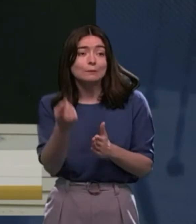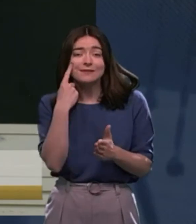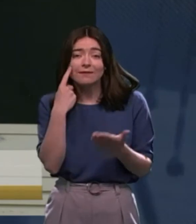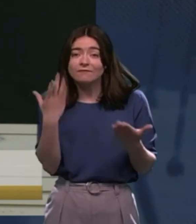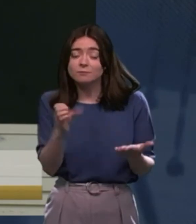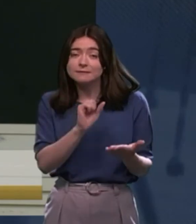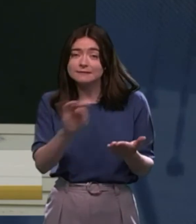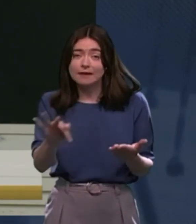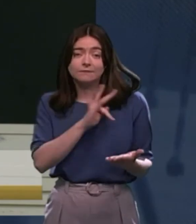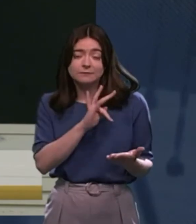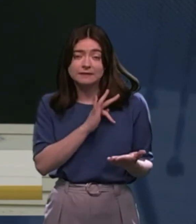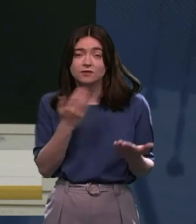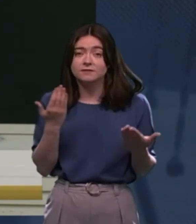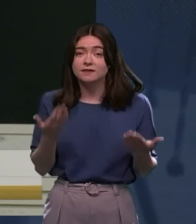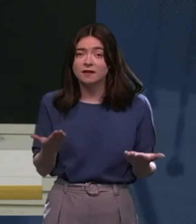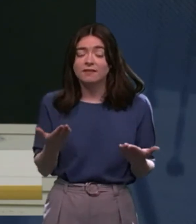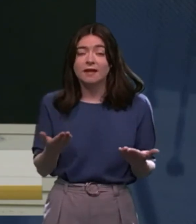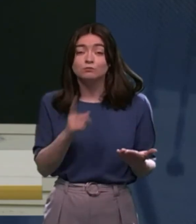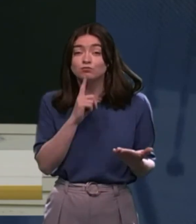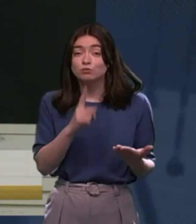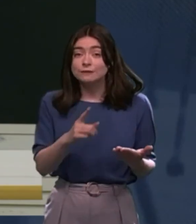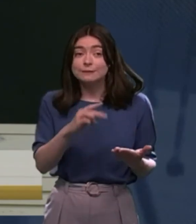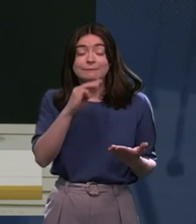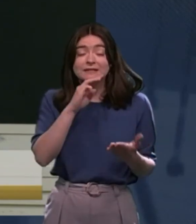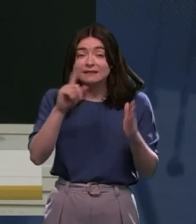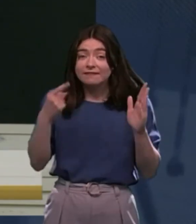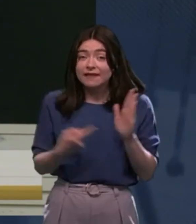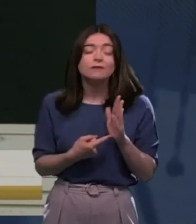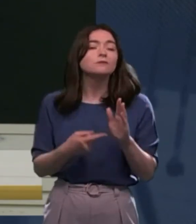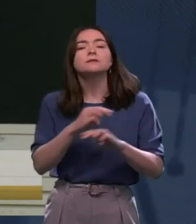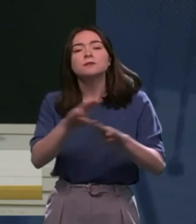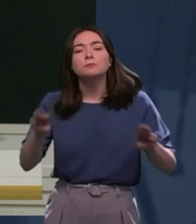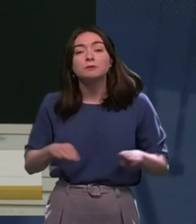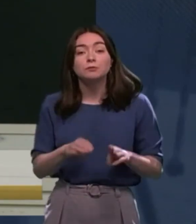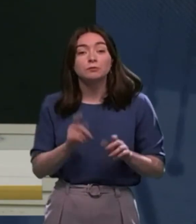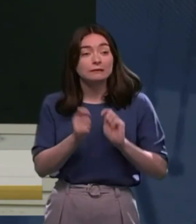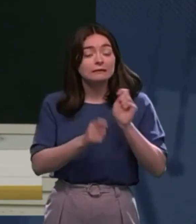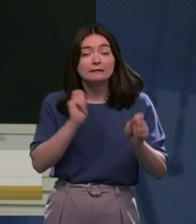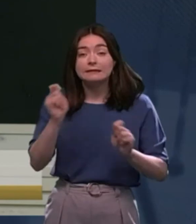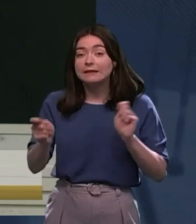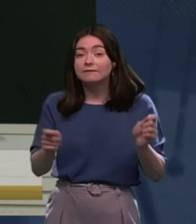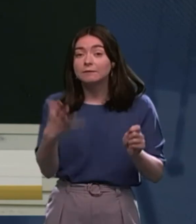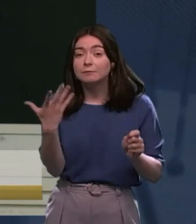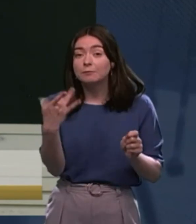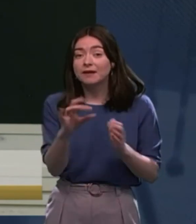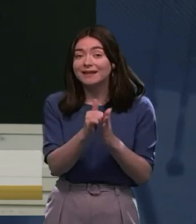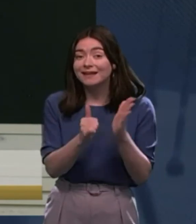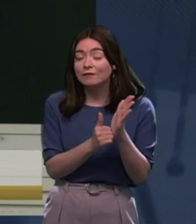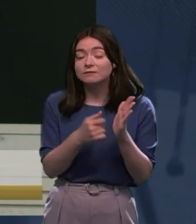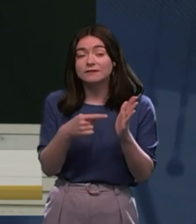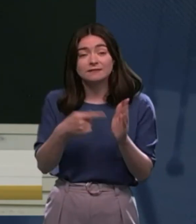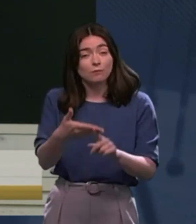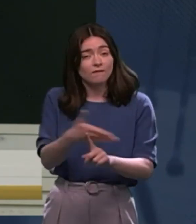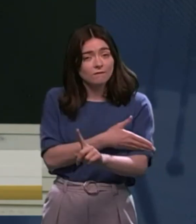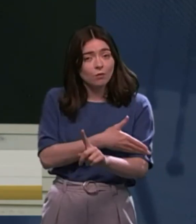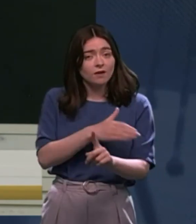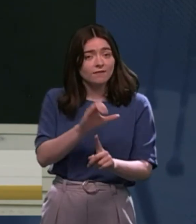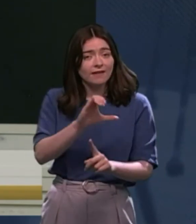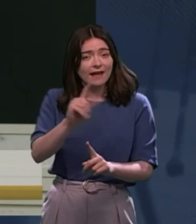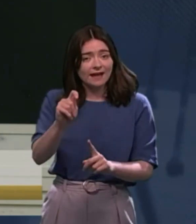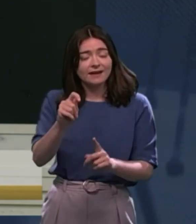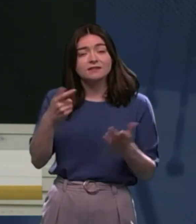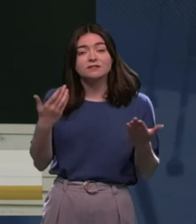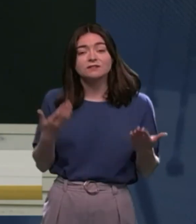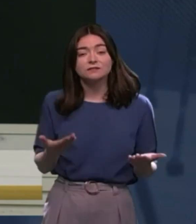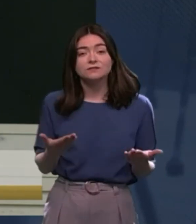and yet, actually, when we pushed it, thousands of individuals were given bank accounts, and this is before the Act. So, I do think that,